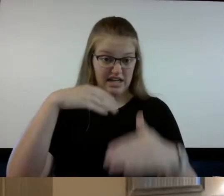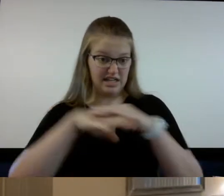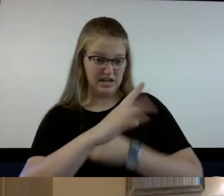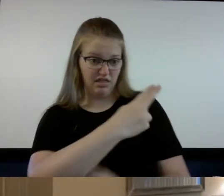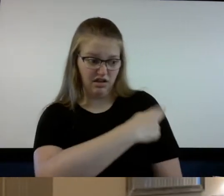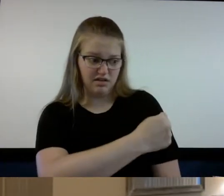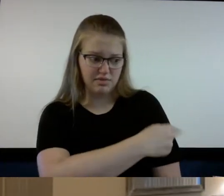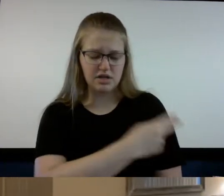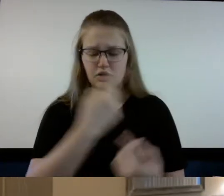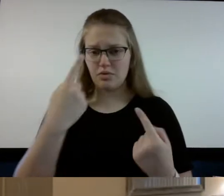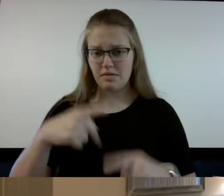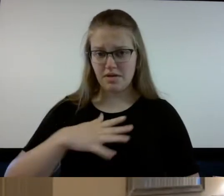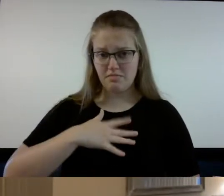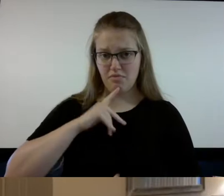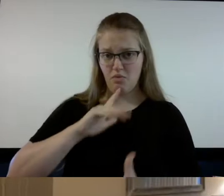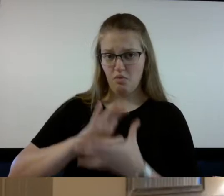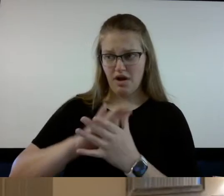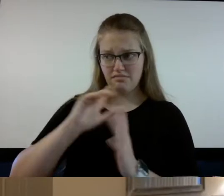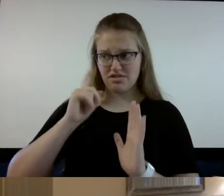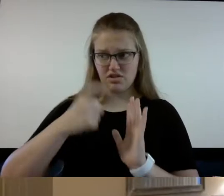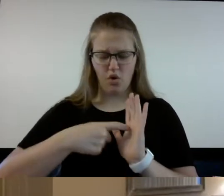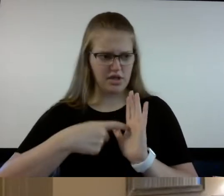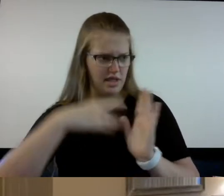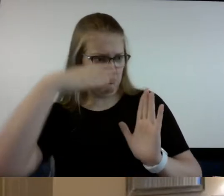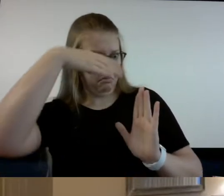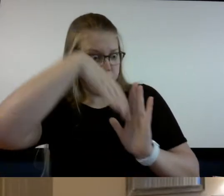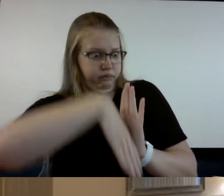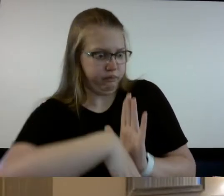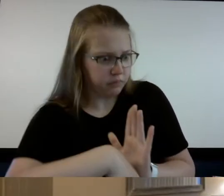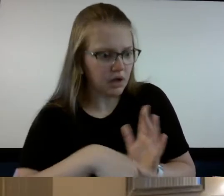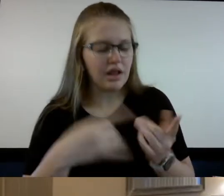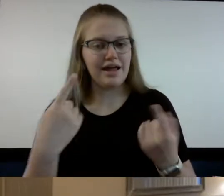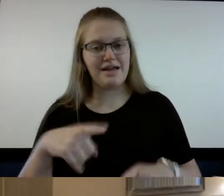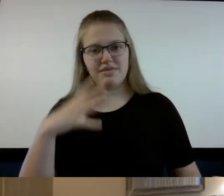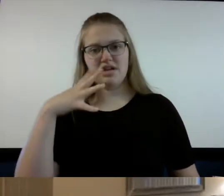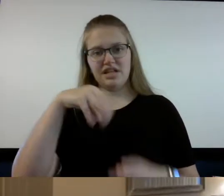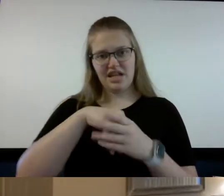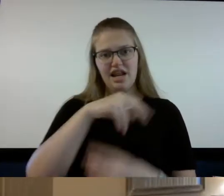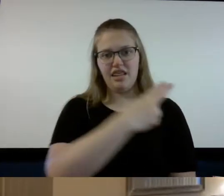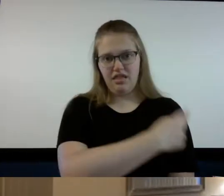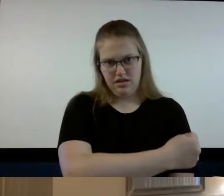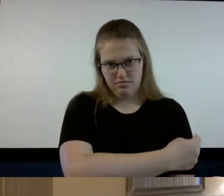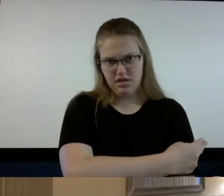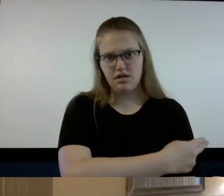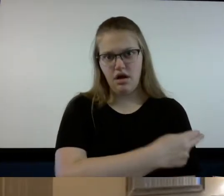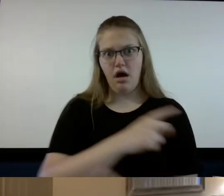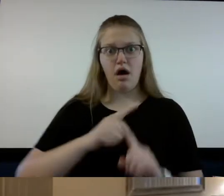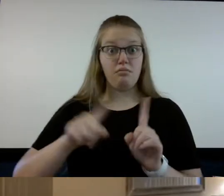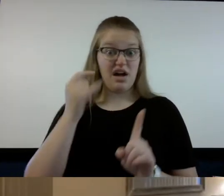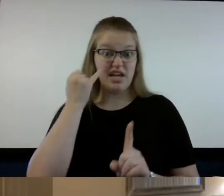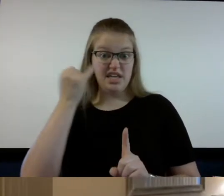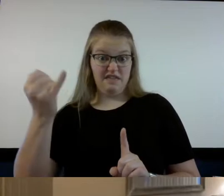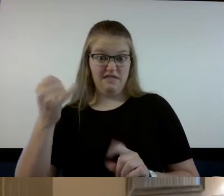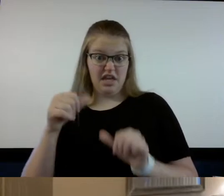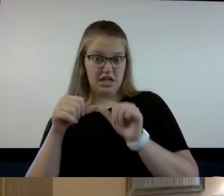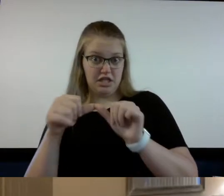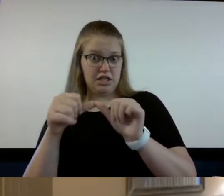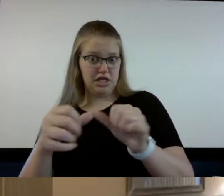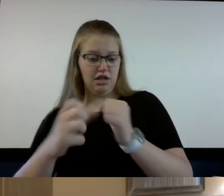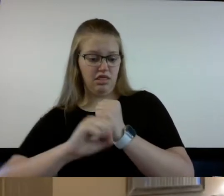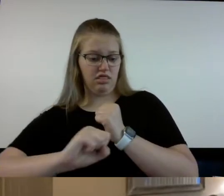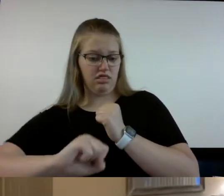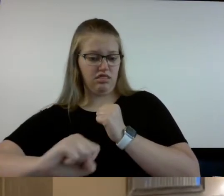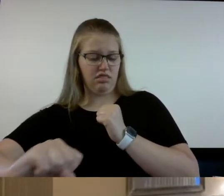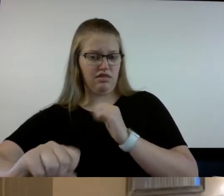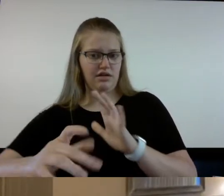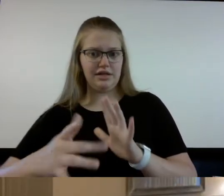um they put me in the hospital but if it had gone I did get I